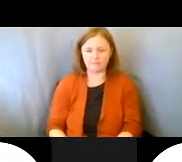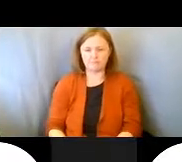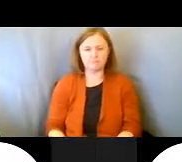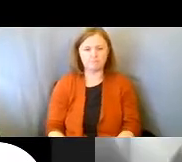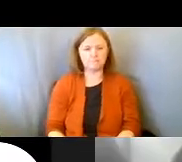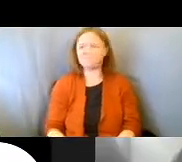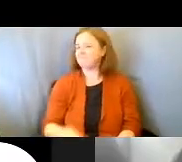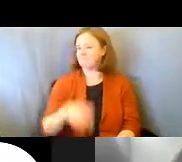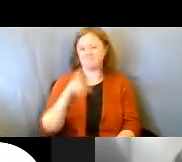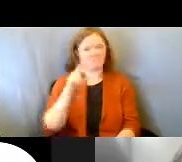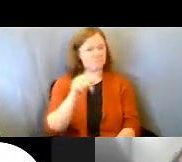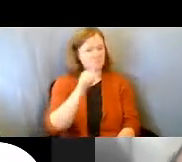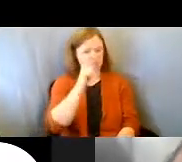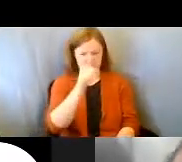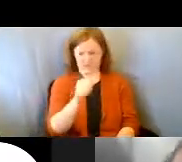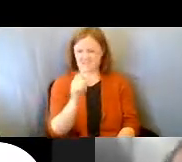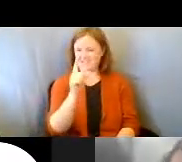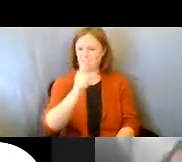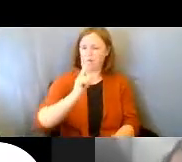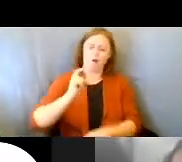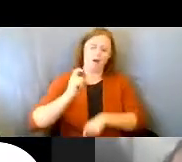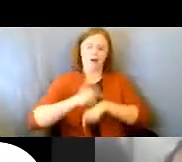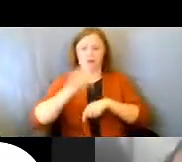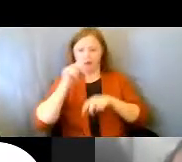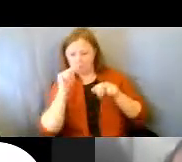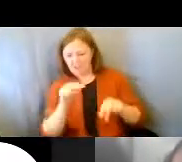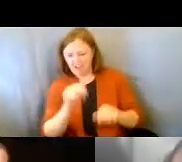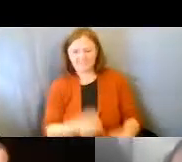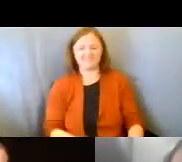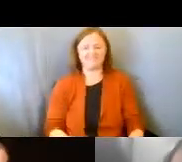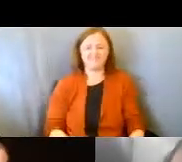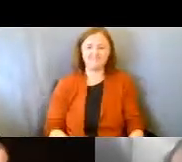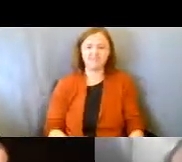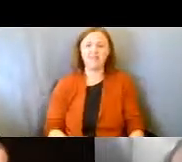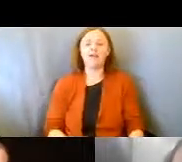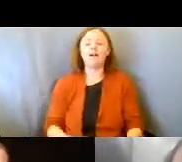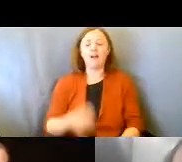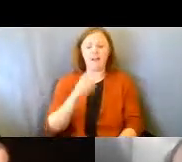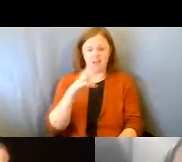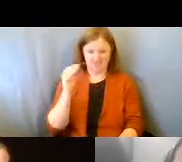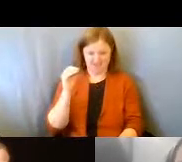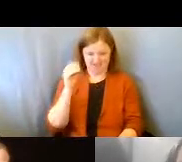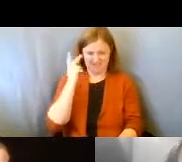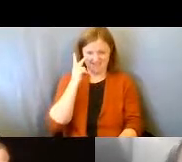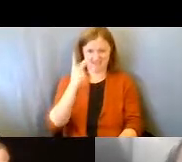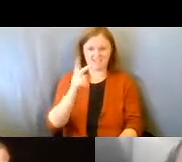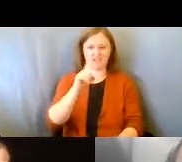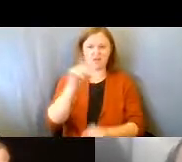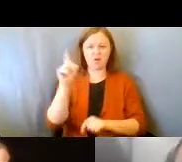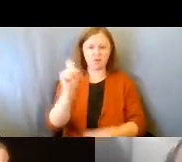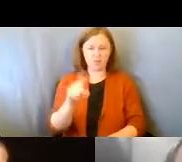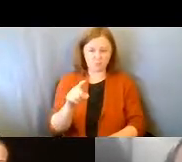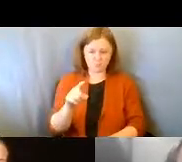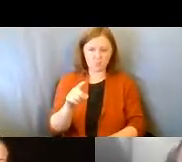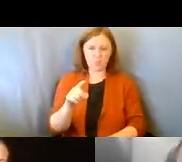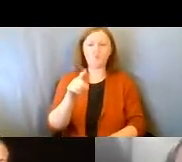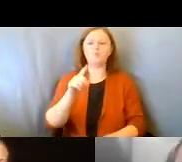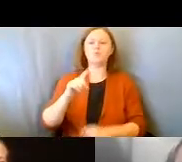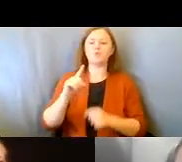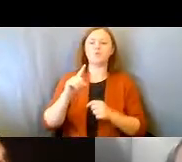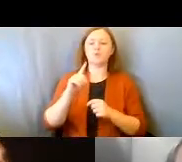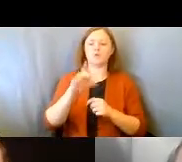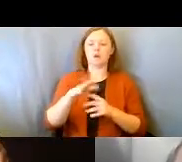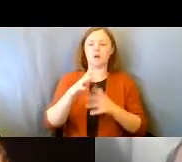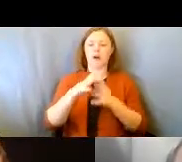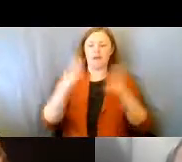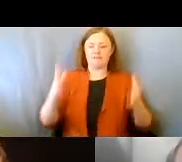Nope, you are not. You're on top of it. And there's, so this person says, I